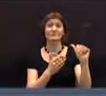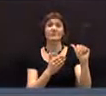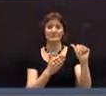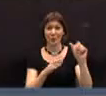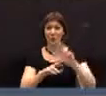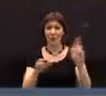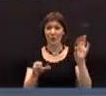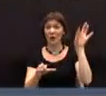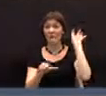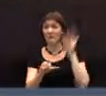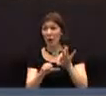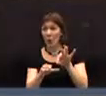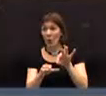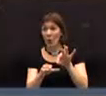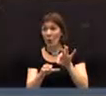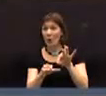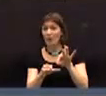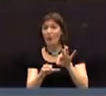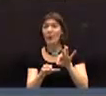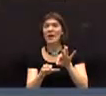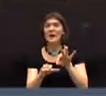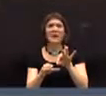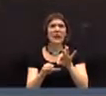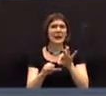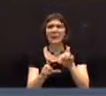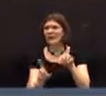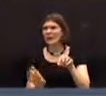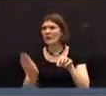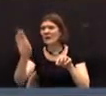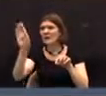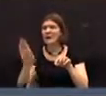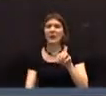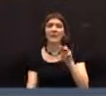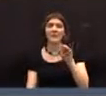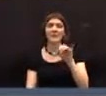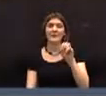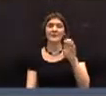Are you ready for that vote? I think it's Ms. Southworth.